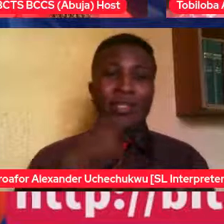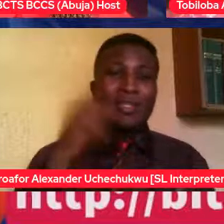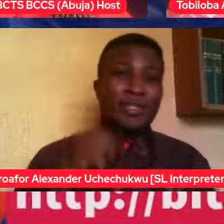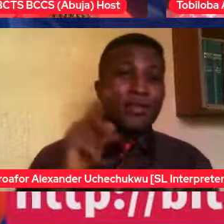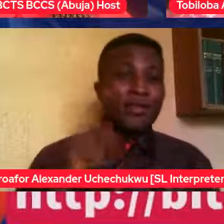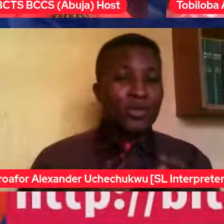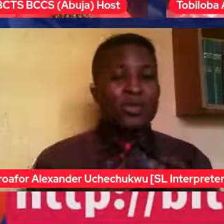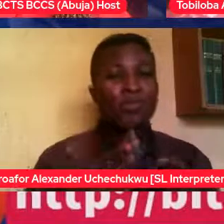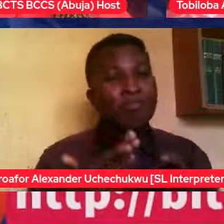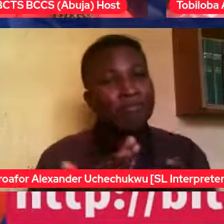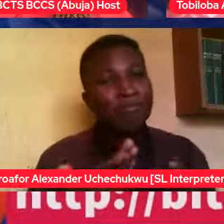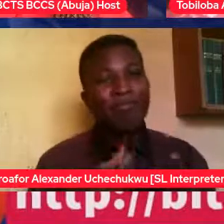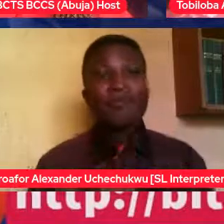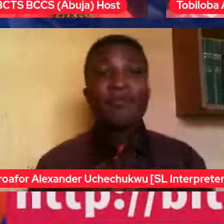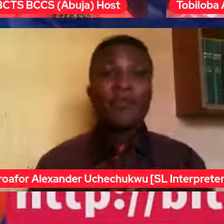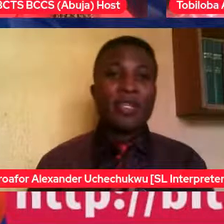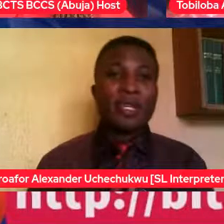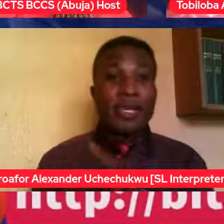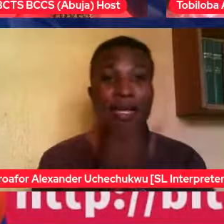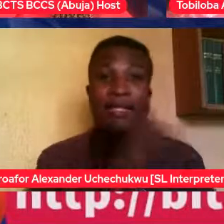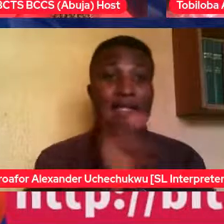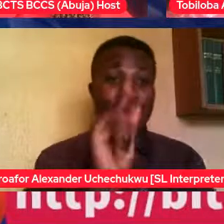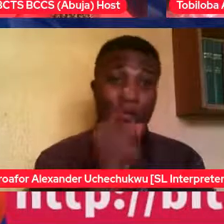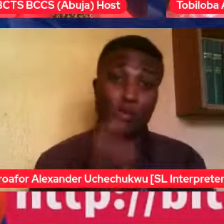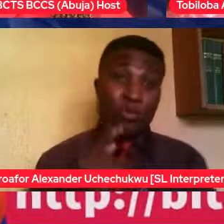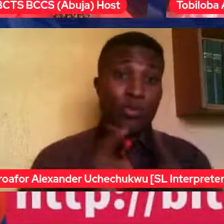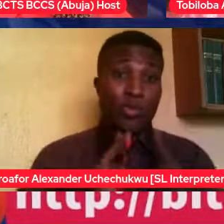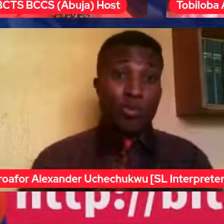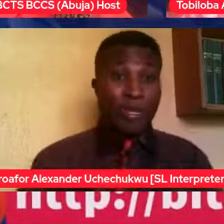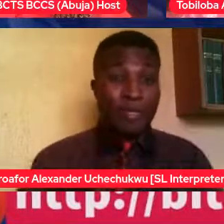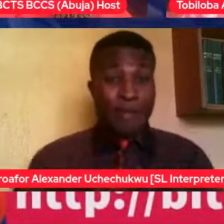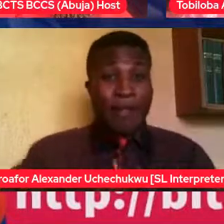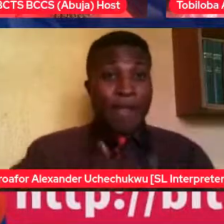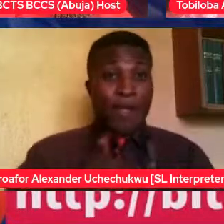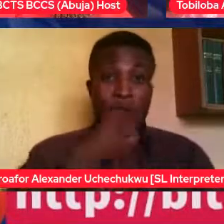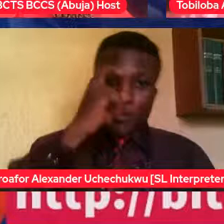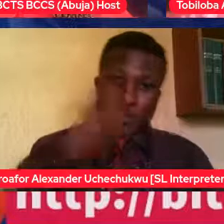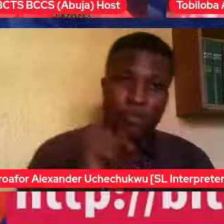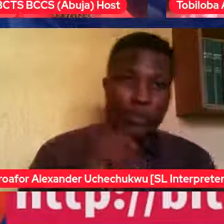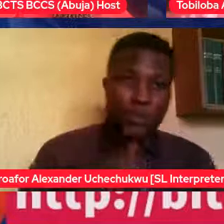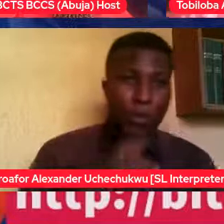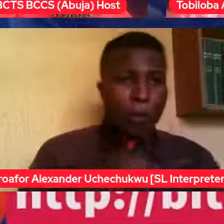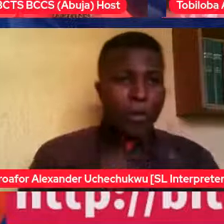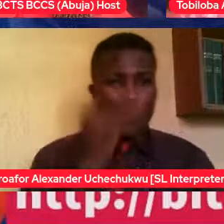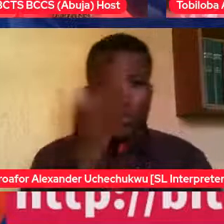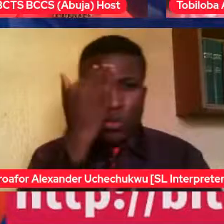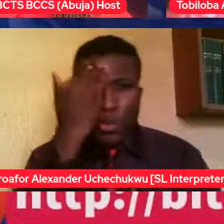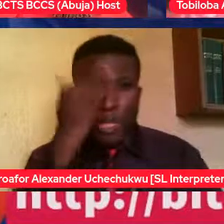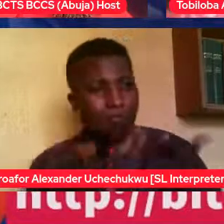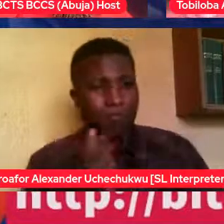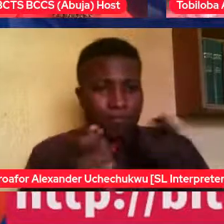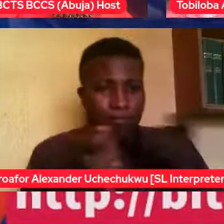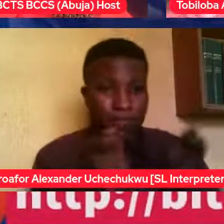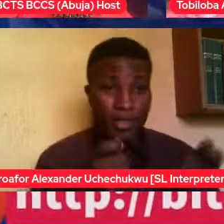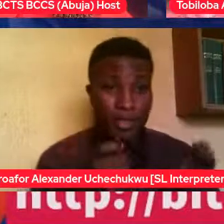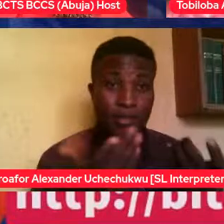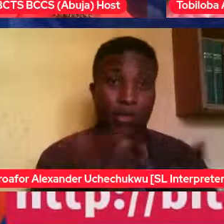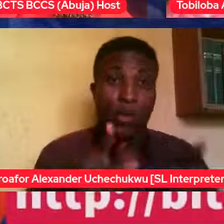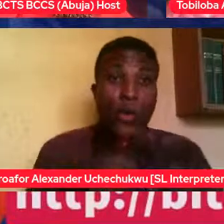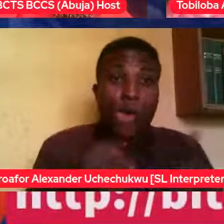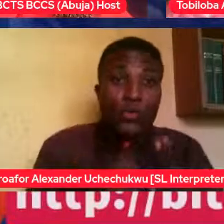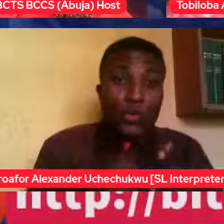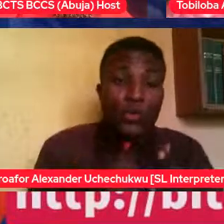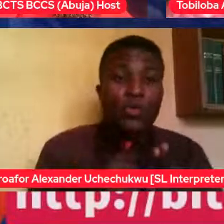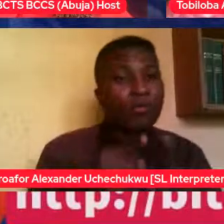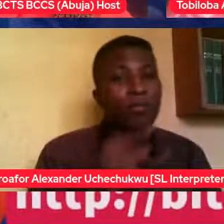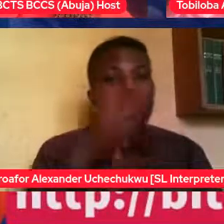how to channel it and helping them channel it in the proper way. Because also, they will feel rejection. When rejection comes, they will also feel it. So we should prepare them